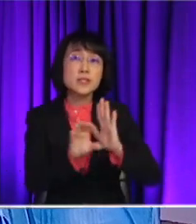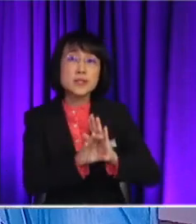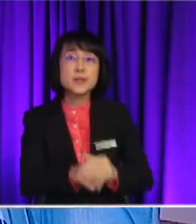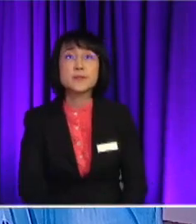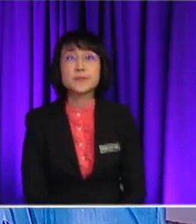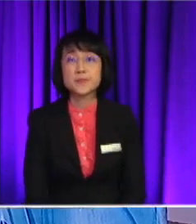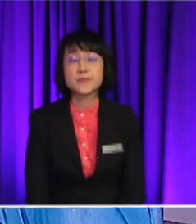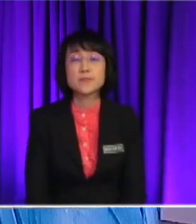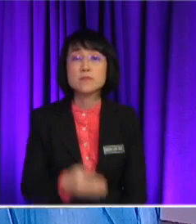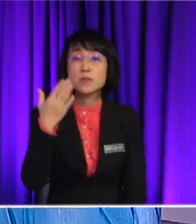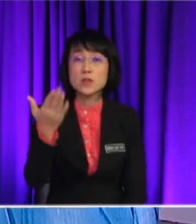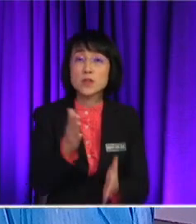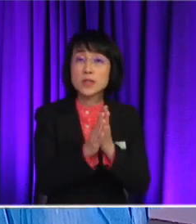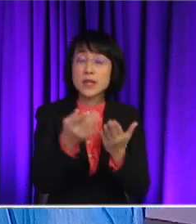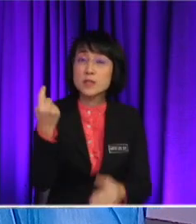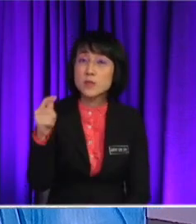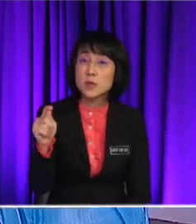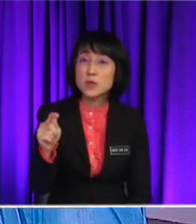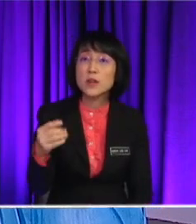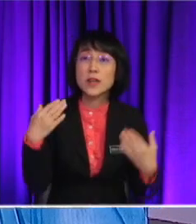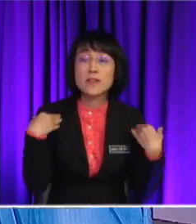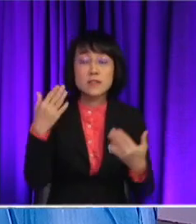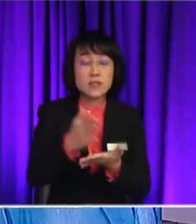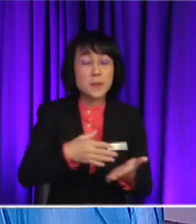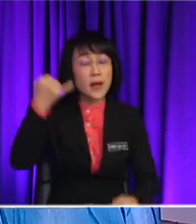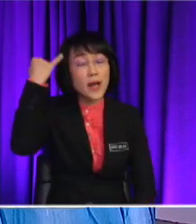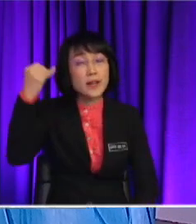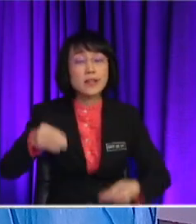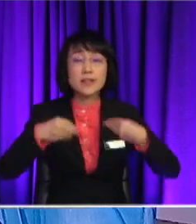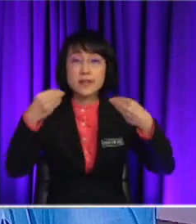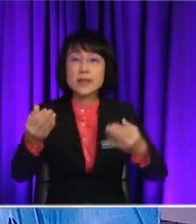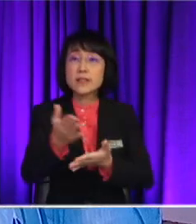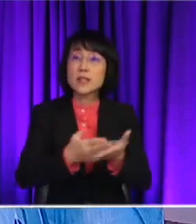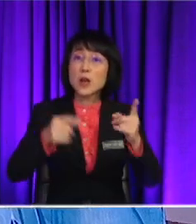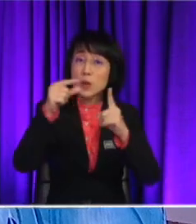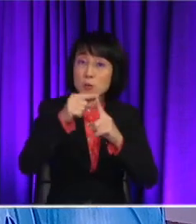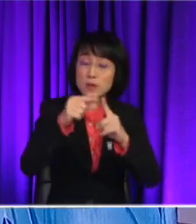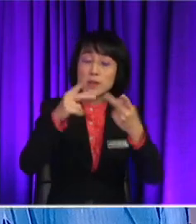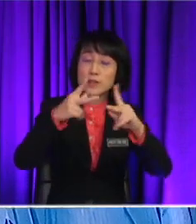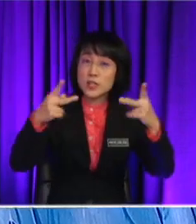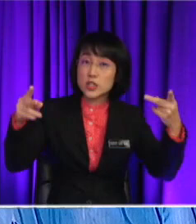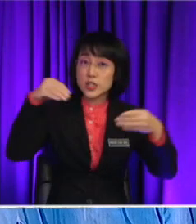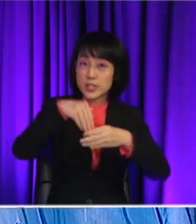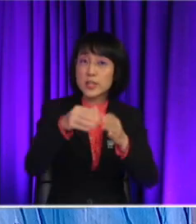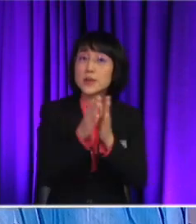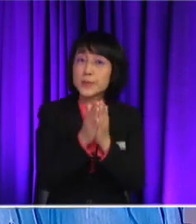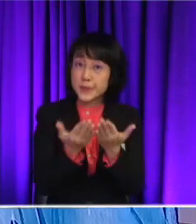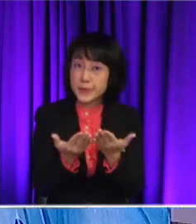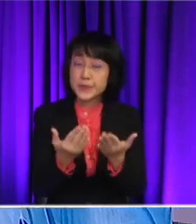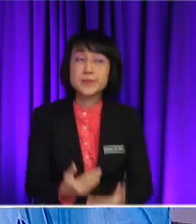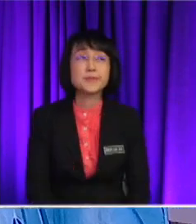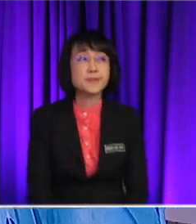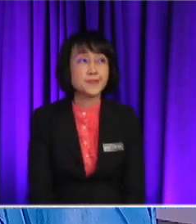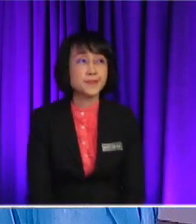In your textbook, you also have some ideas given and also some words and phrases in the books Which I will show you in the next